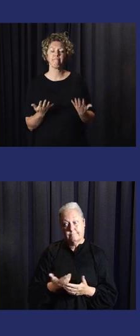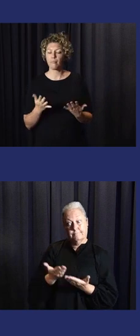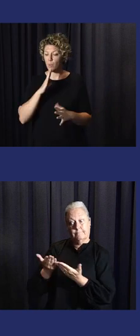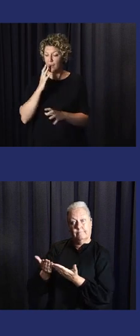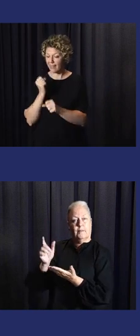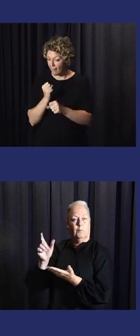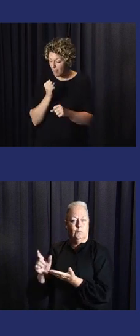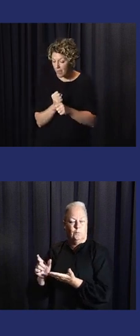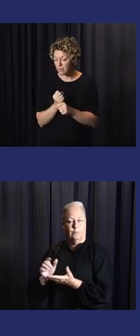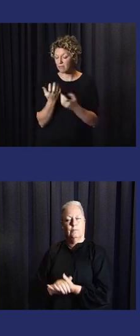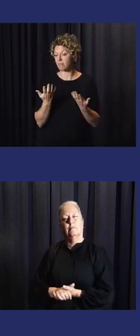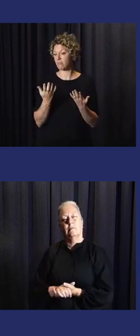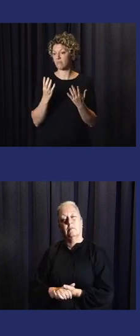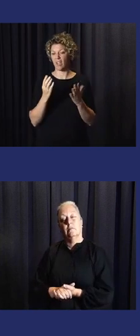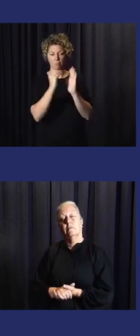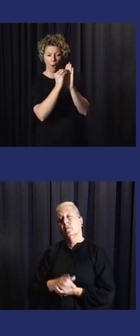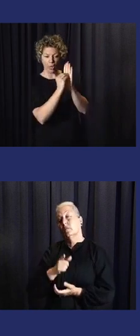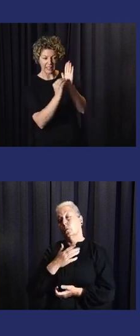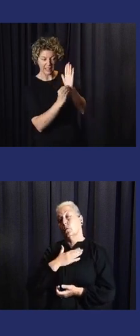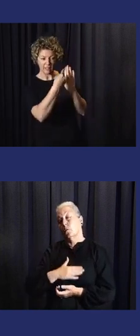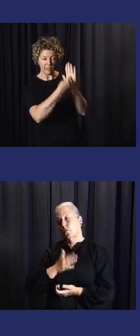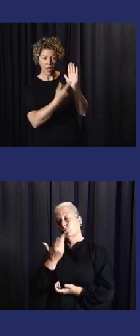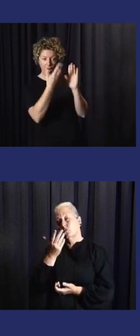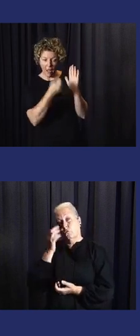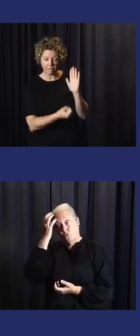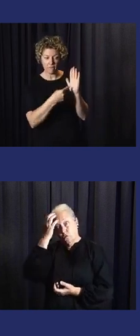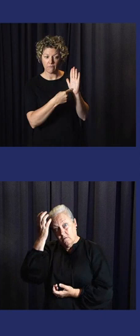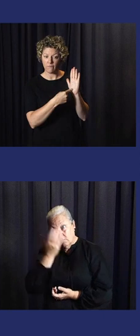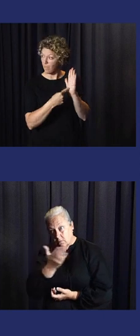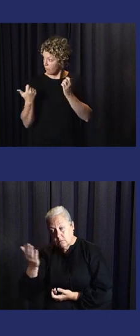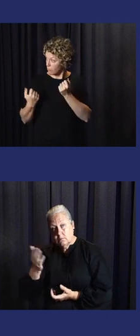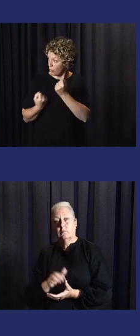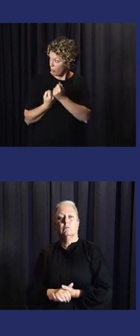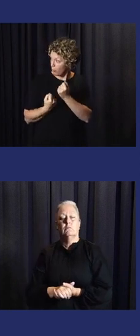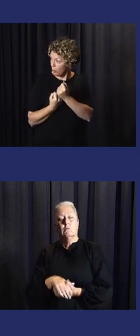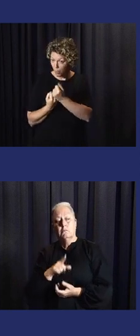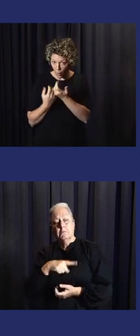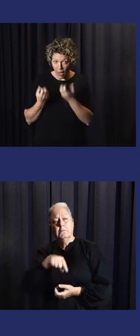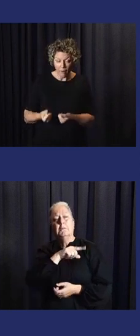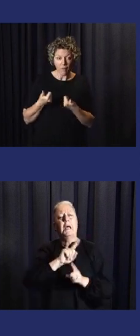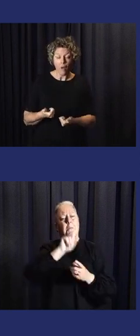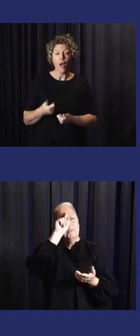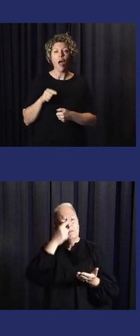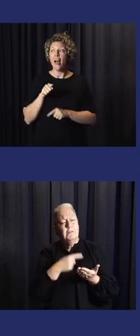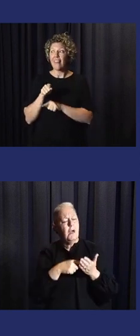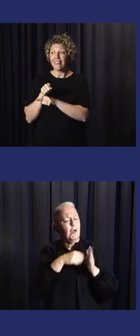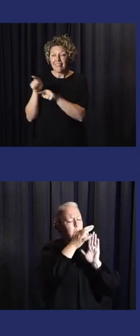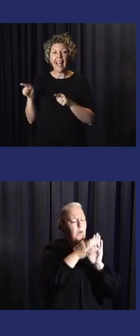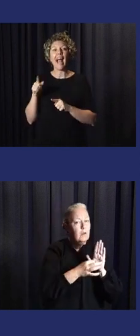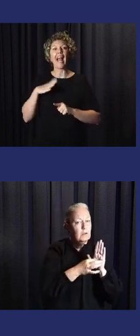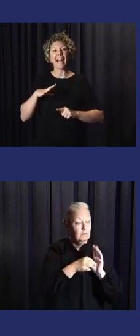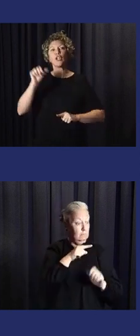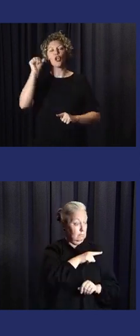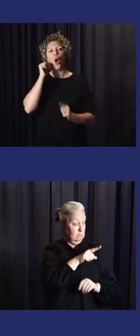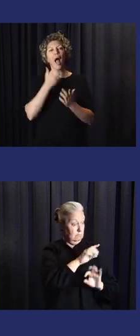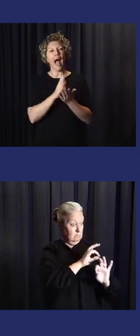I think once you've got the government and the policy makers and all